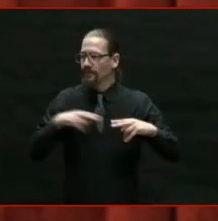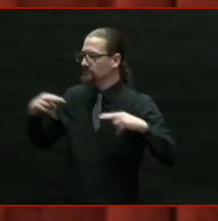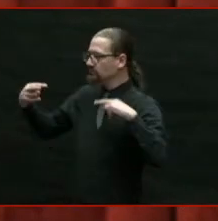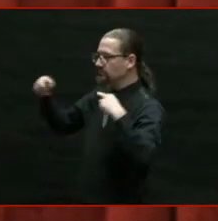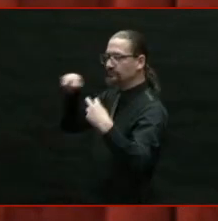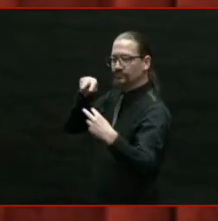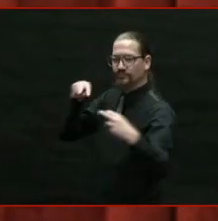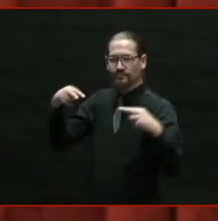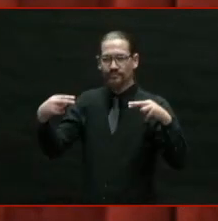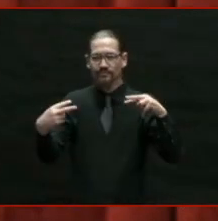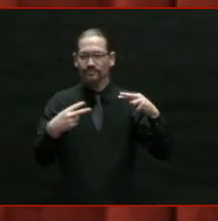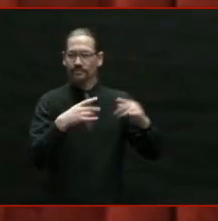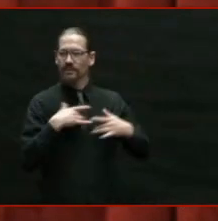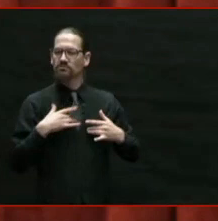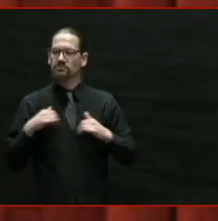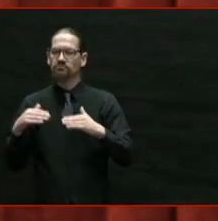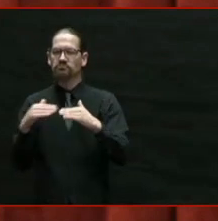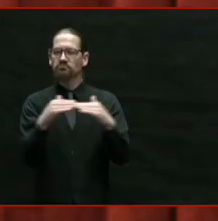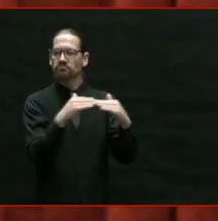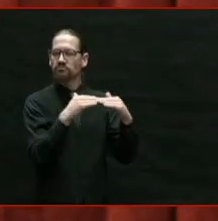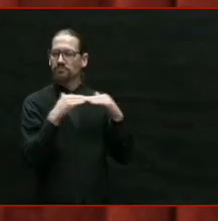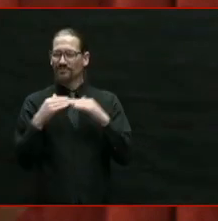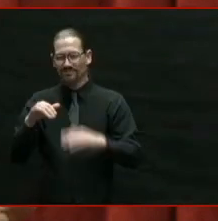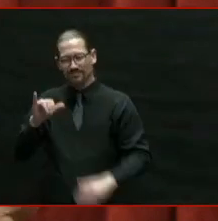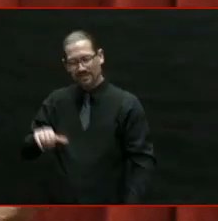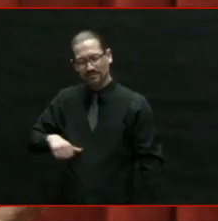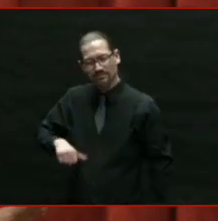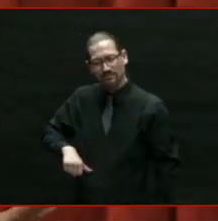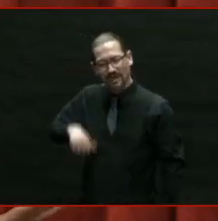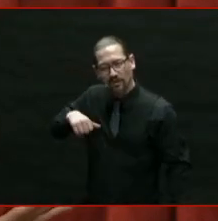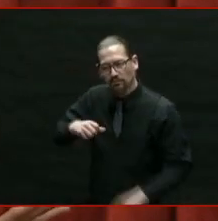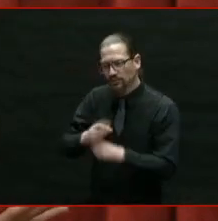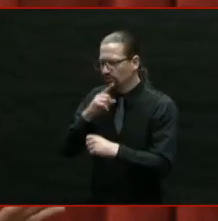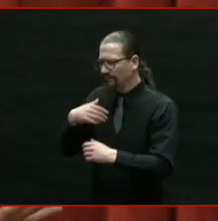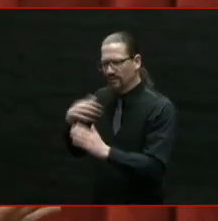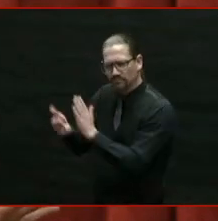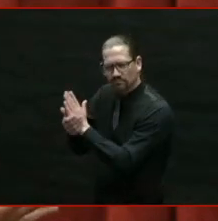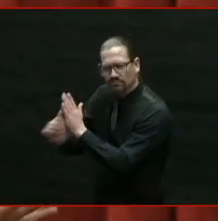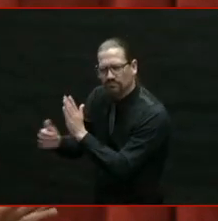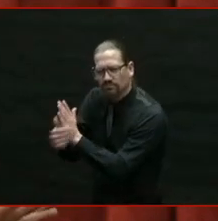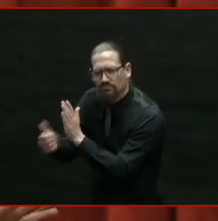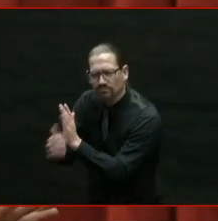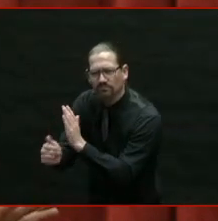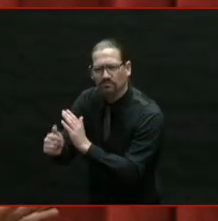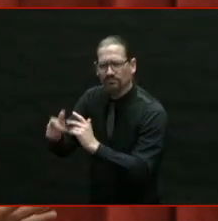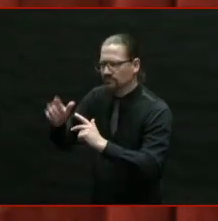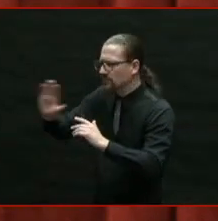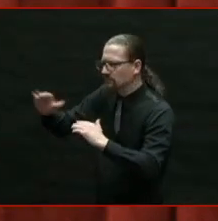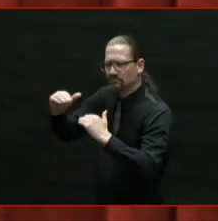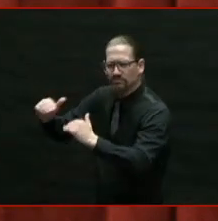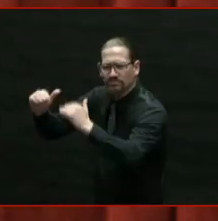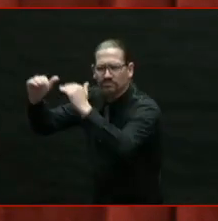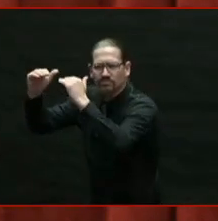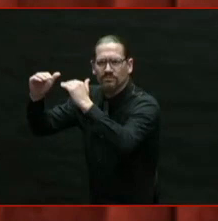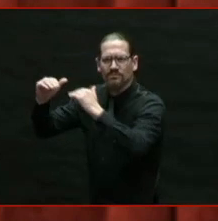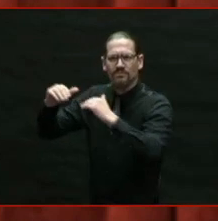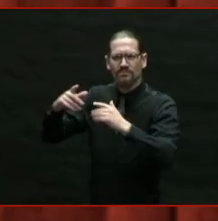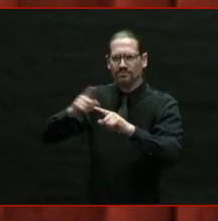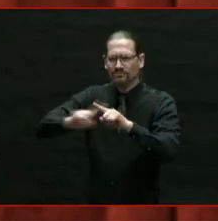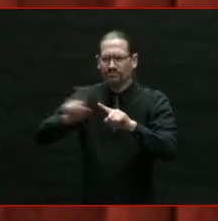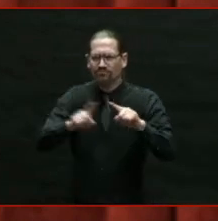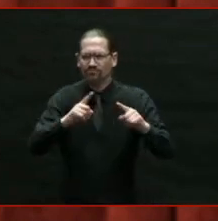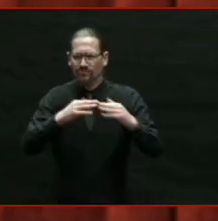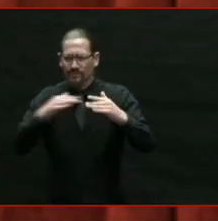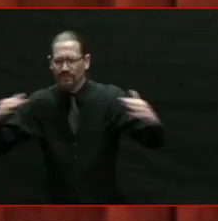highly qualified, talented judges at every level of our court system. But I'm also proud to have